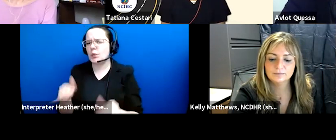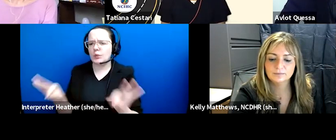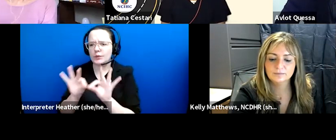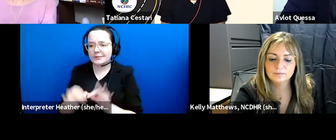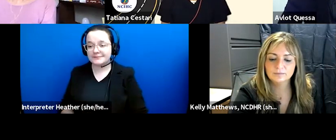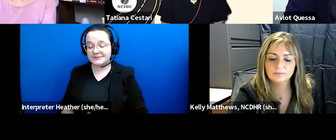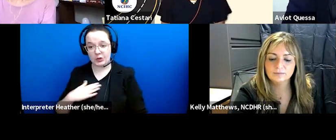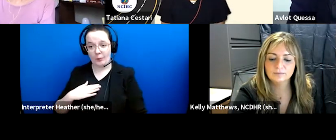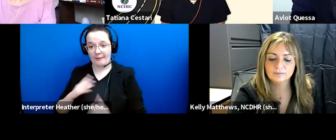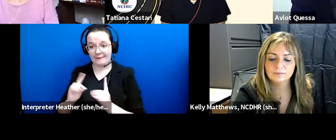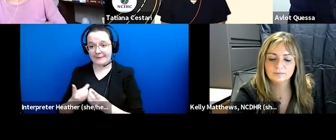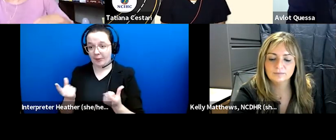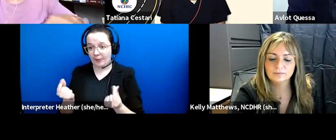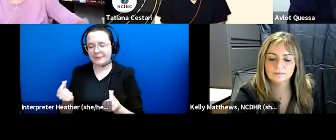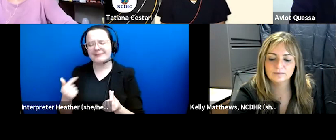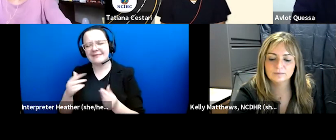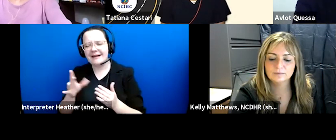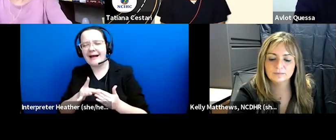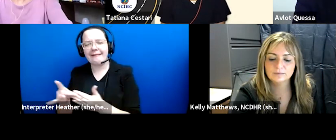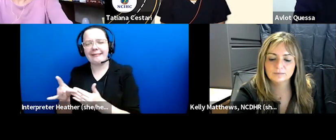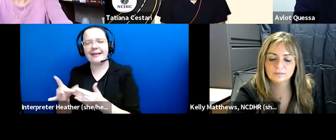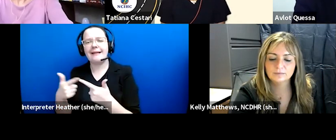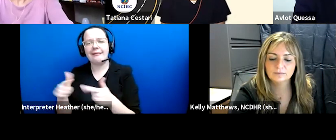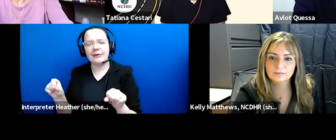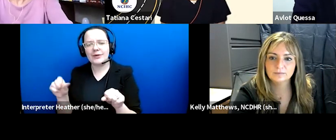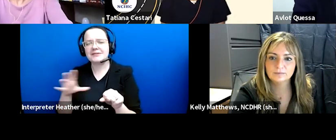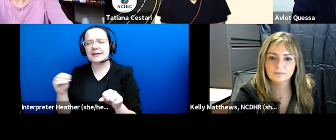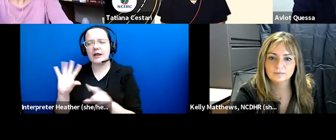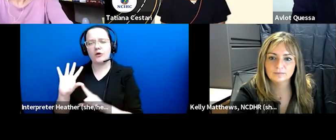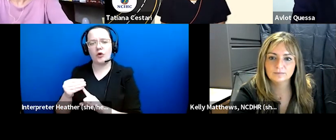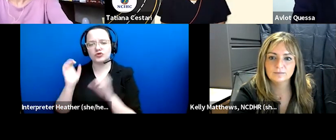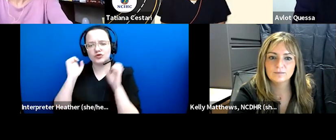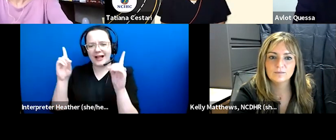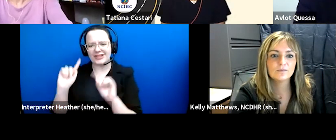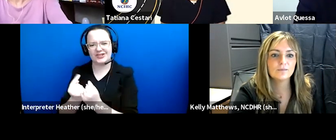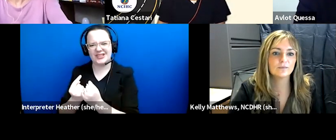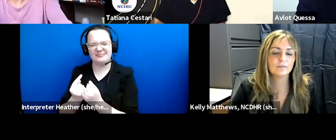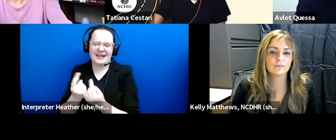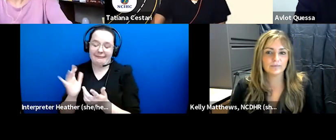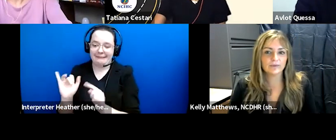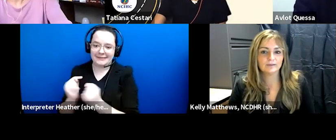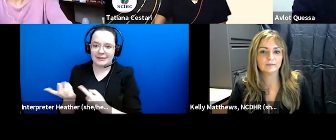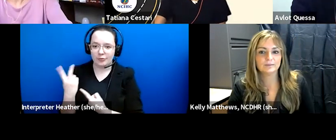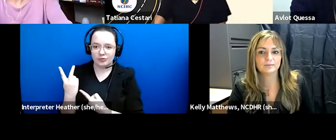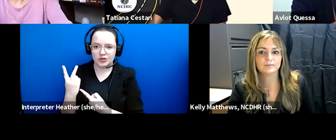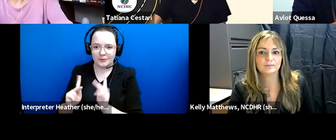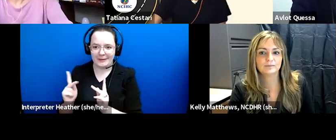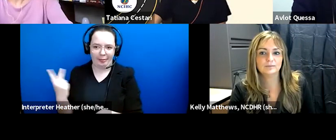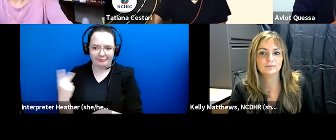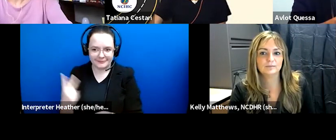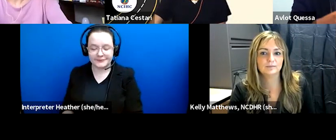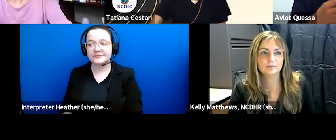i lead the linguistic and cultural education team it's a team of two people uh but i i i